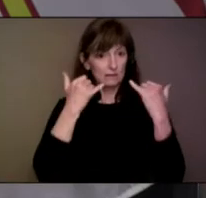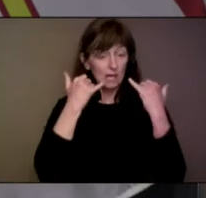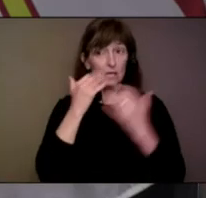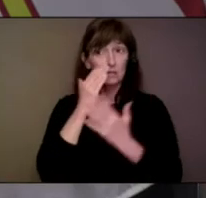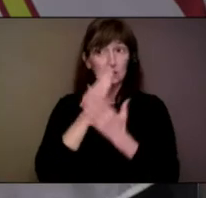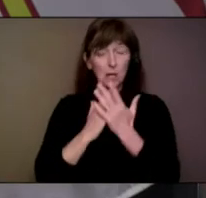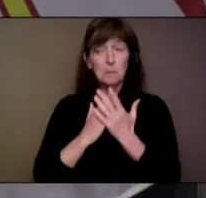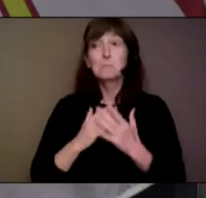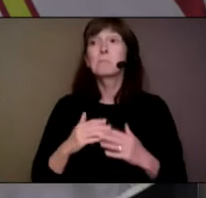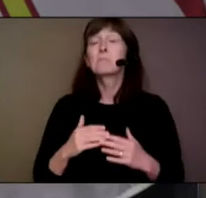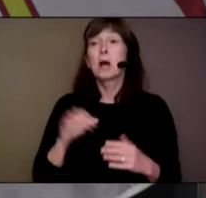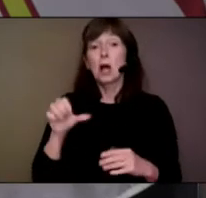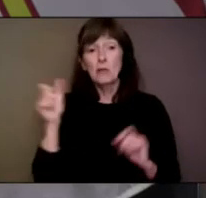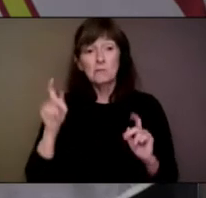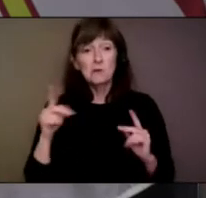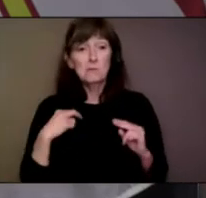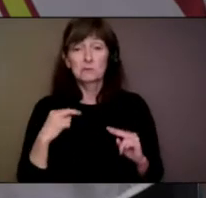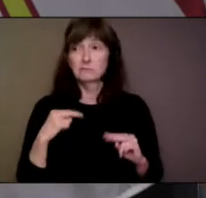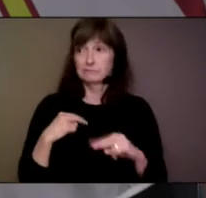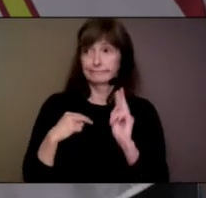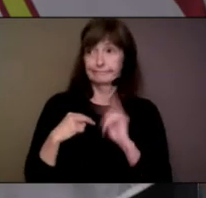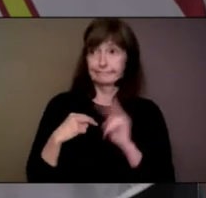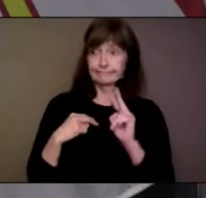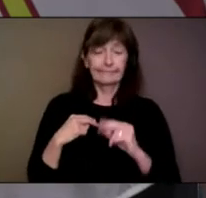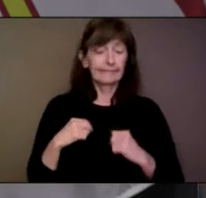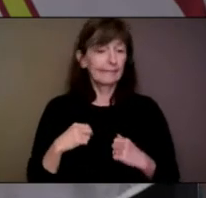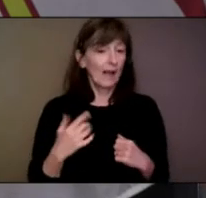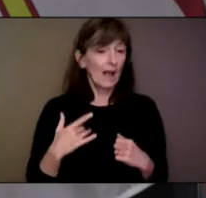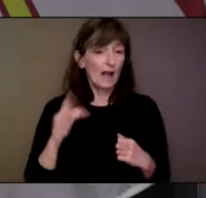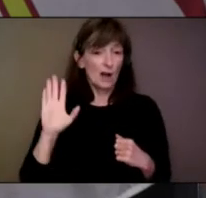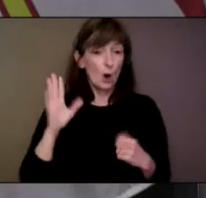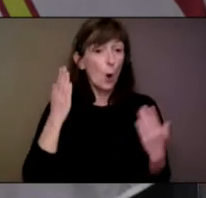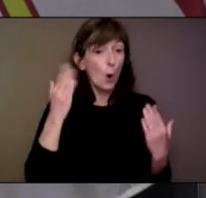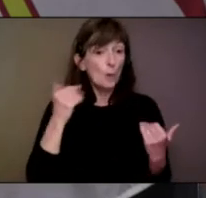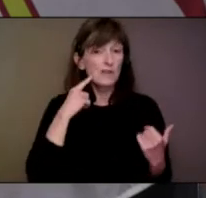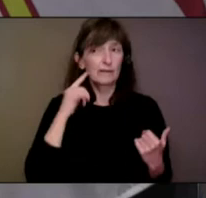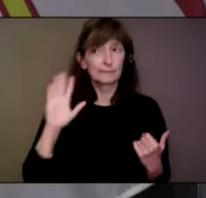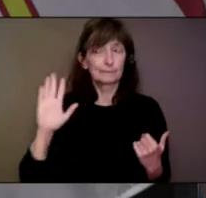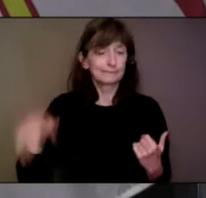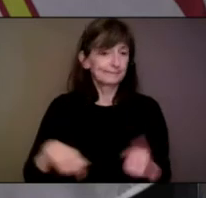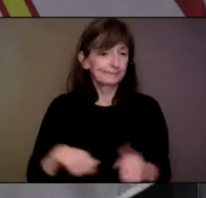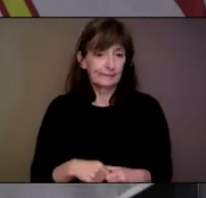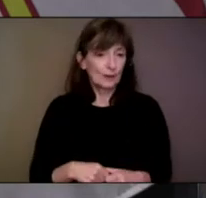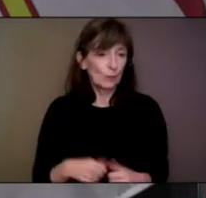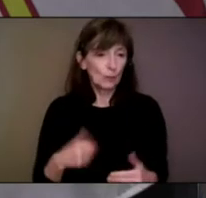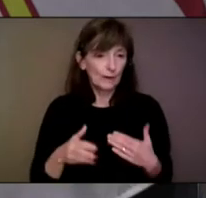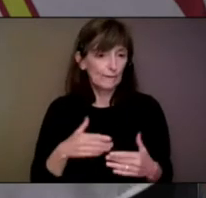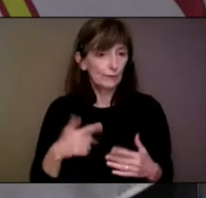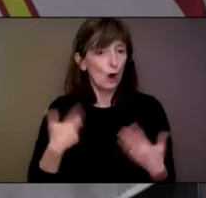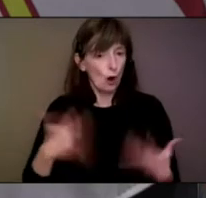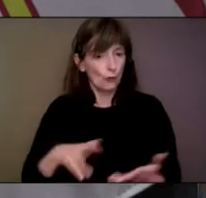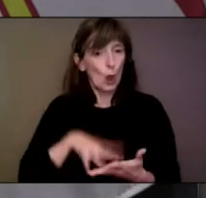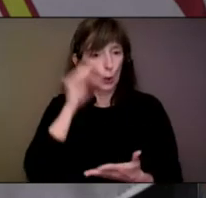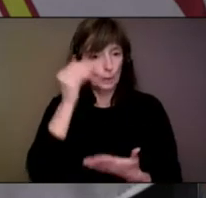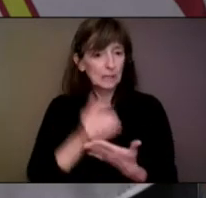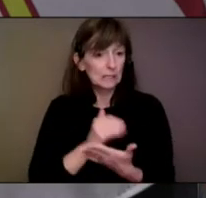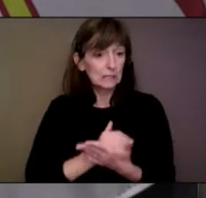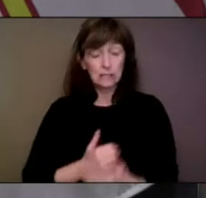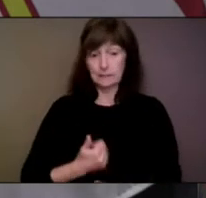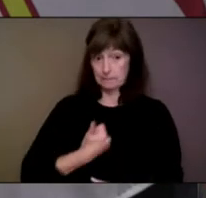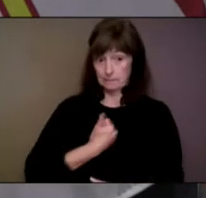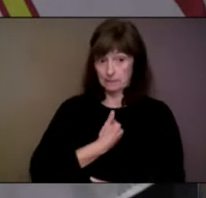about masks in that regard. I think, I know myself, I don't see myself changing that